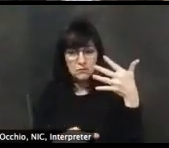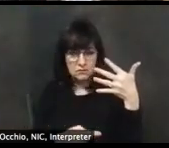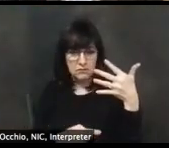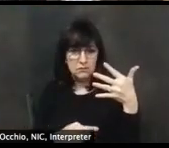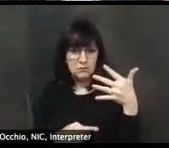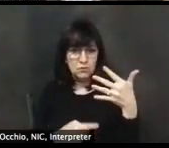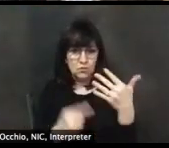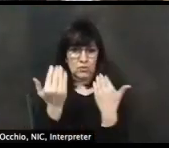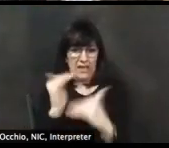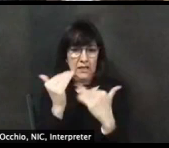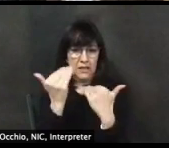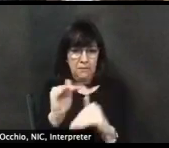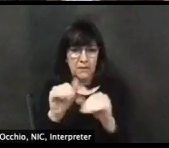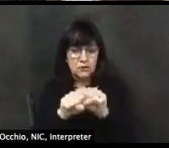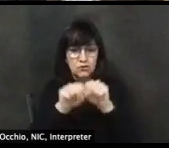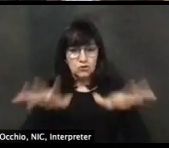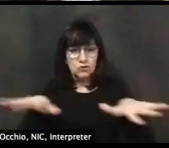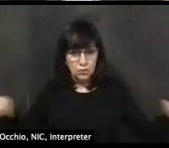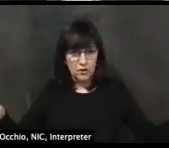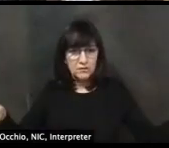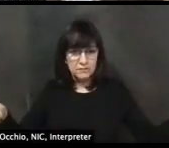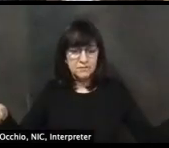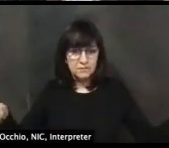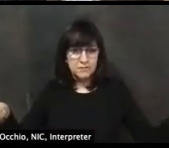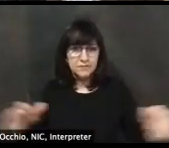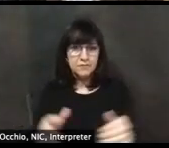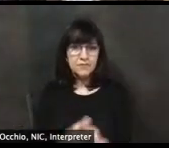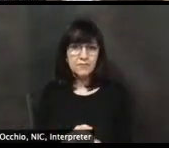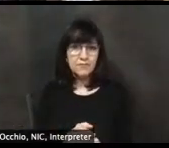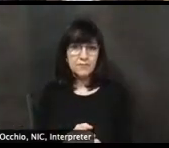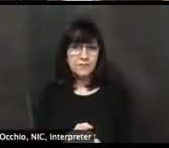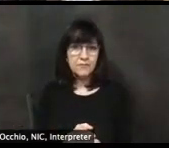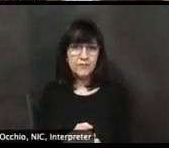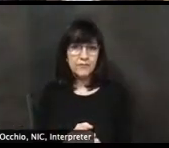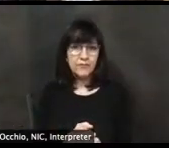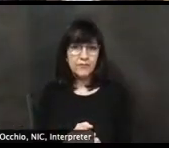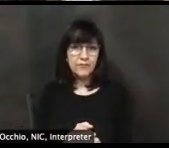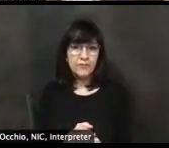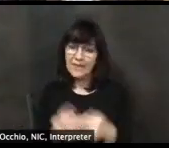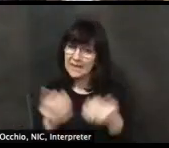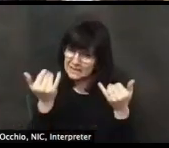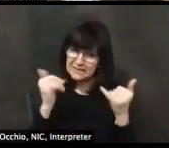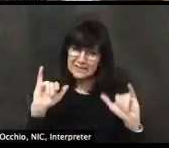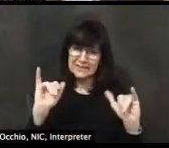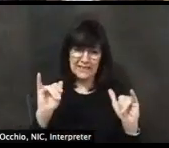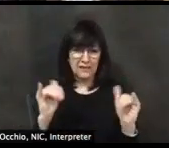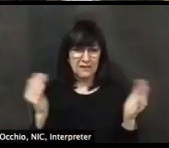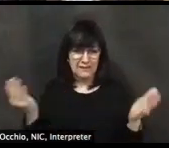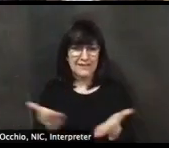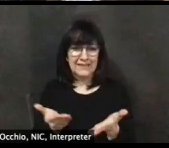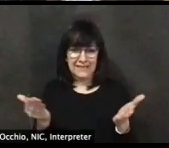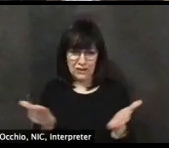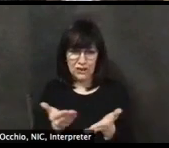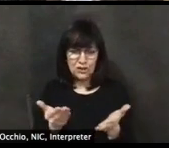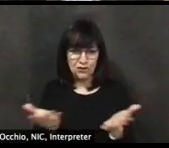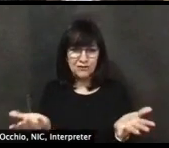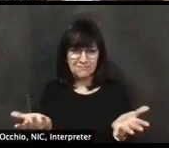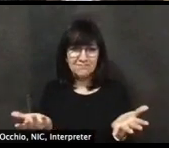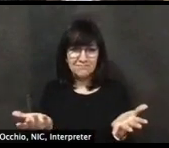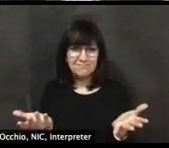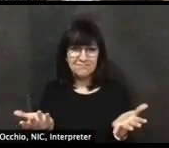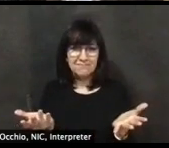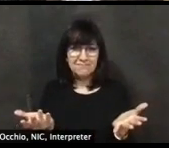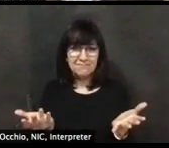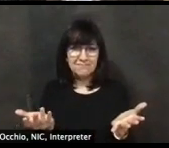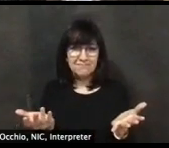of infections and hospitalizations and deaths in our state. I mean, we're averaging around, you know,